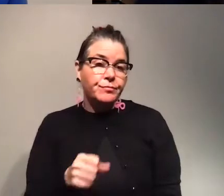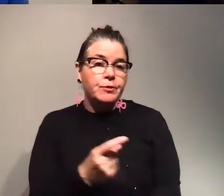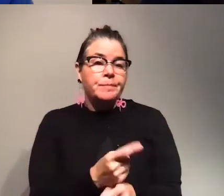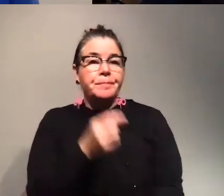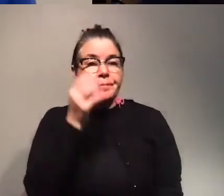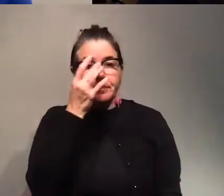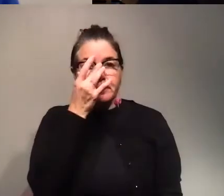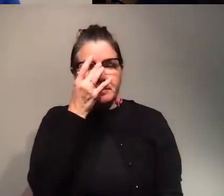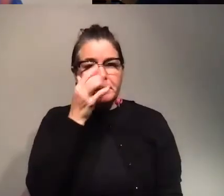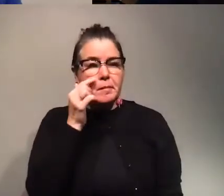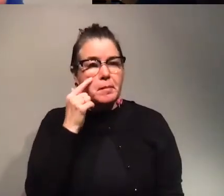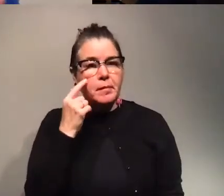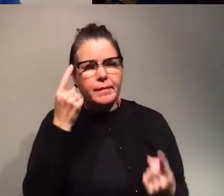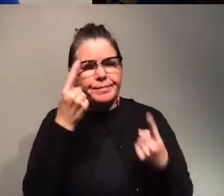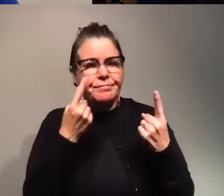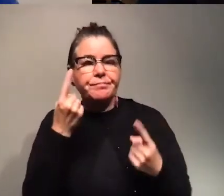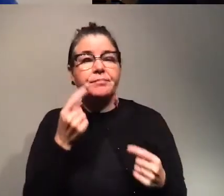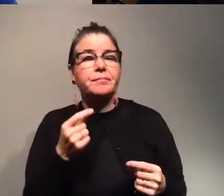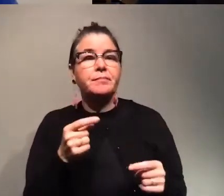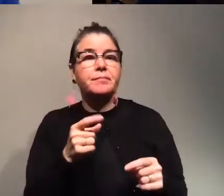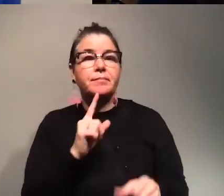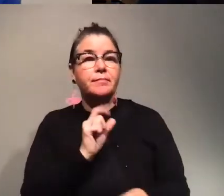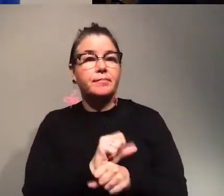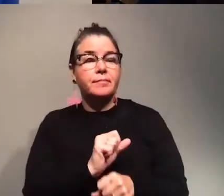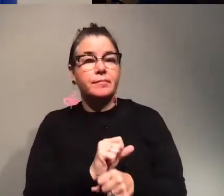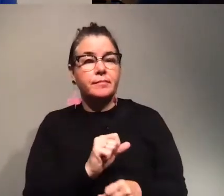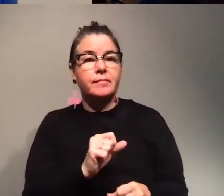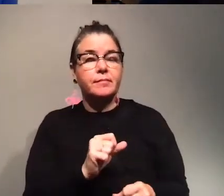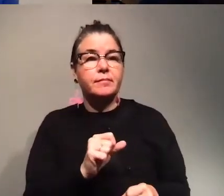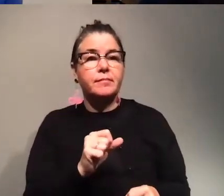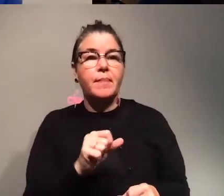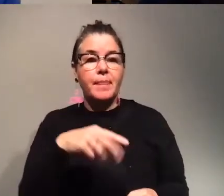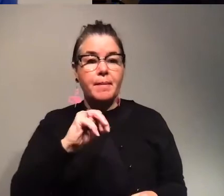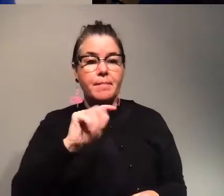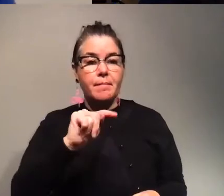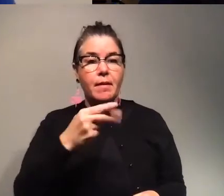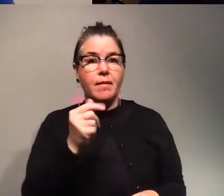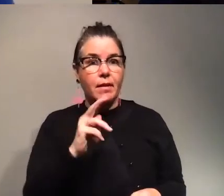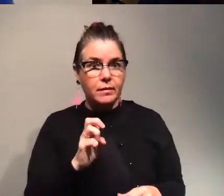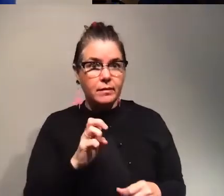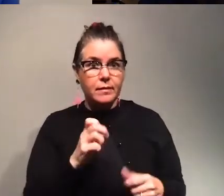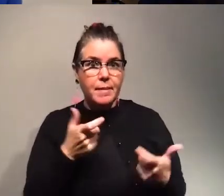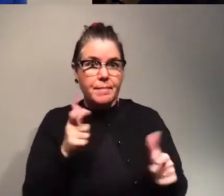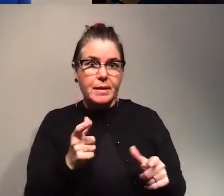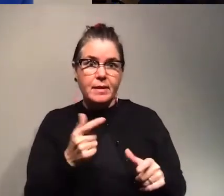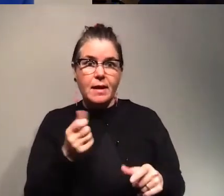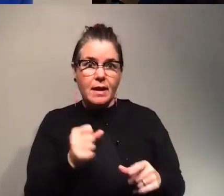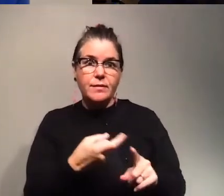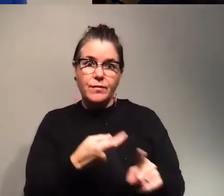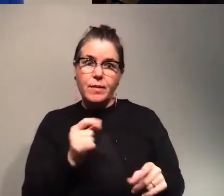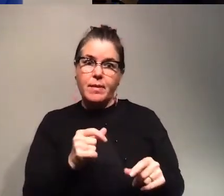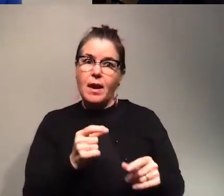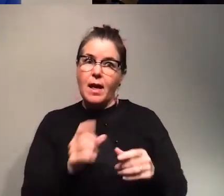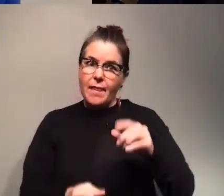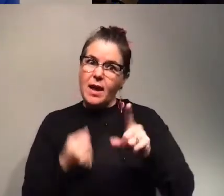we consider we have to consider that actually they produce methane which one is one of the main gases that contributes the climate change